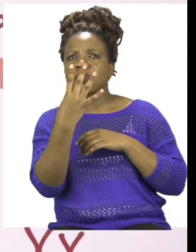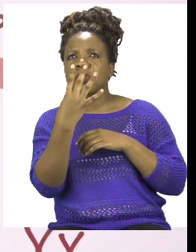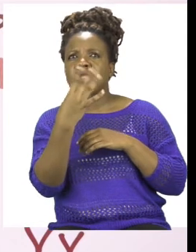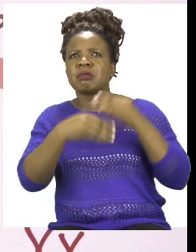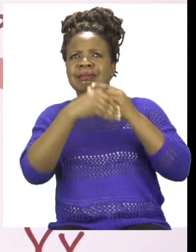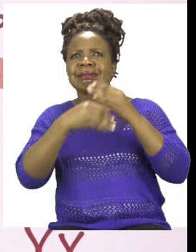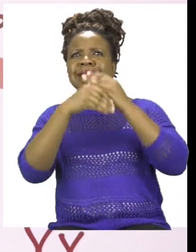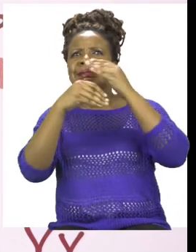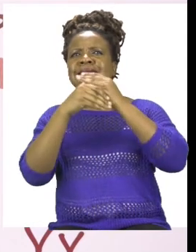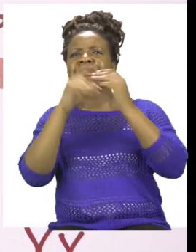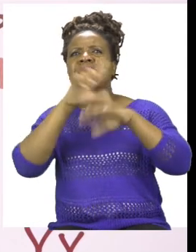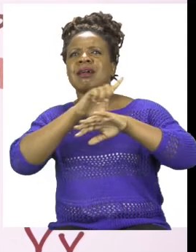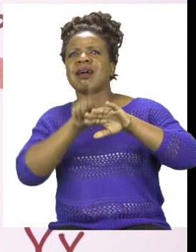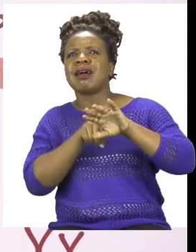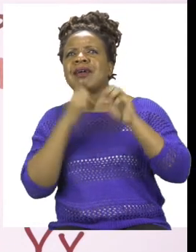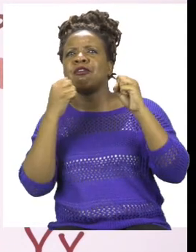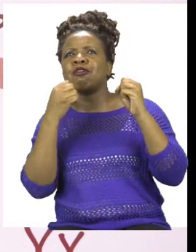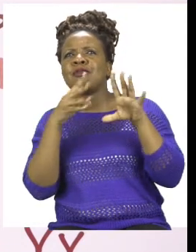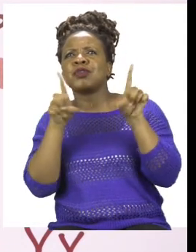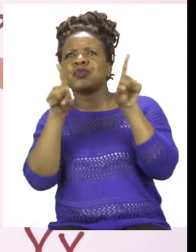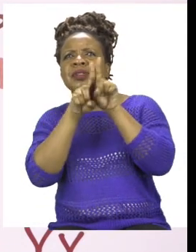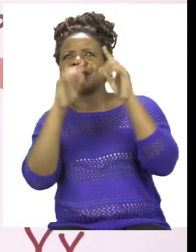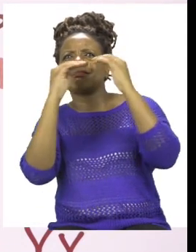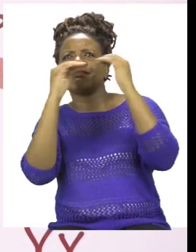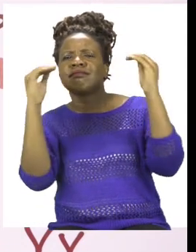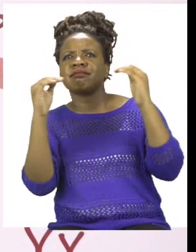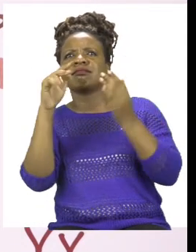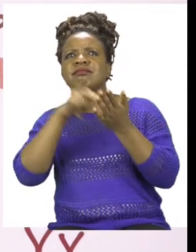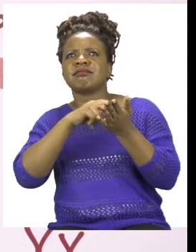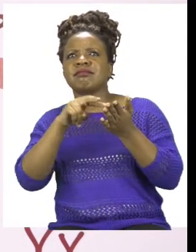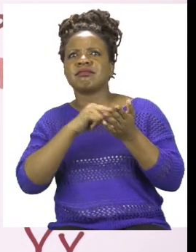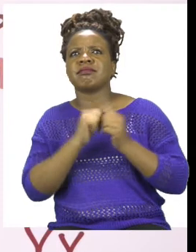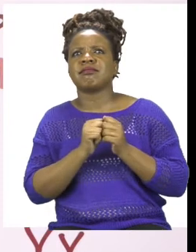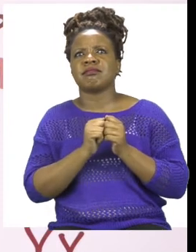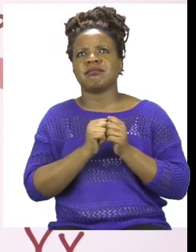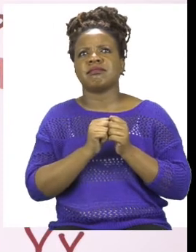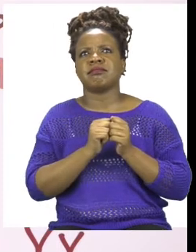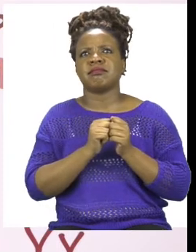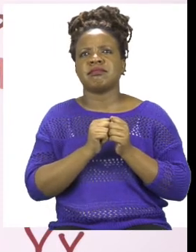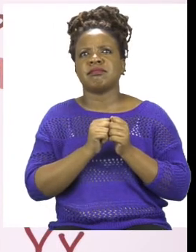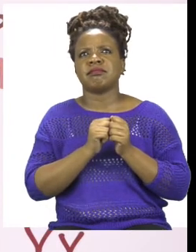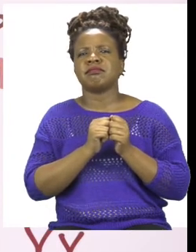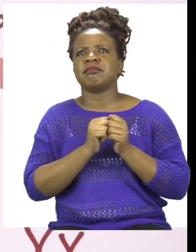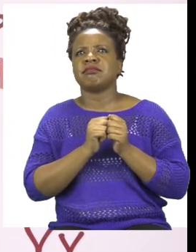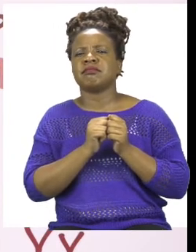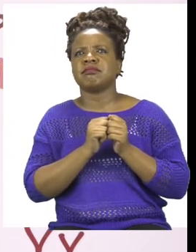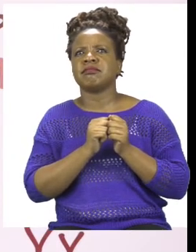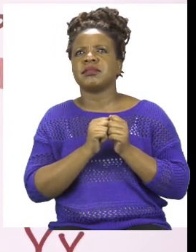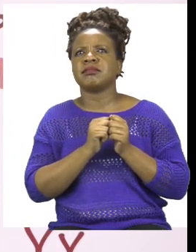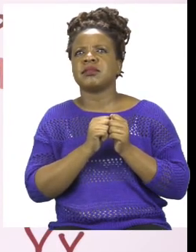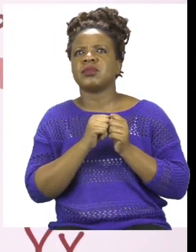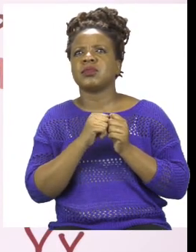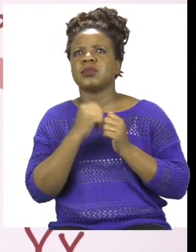hours. But we want how many more? So we know 4 and we're counting on until we are done with dance.